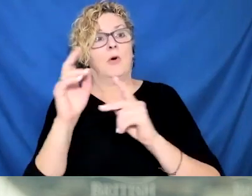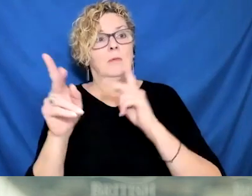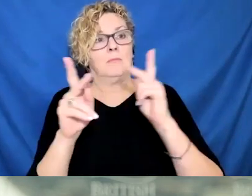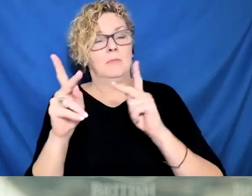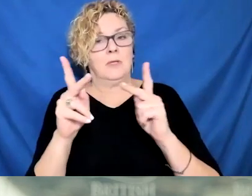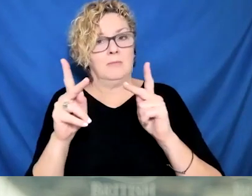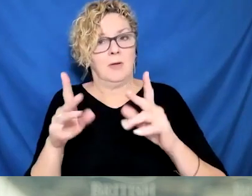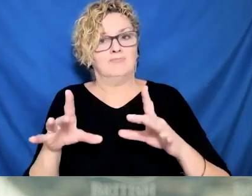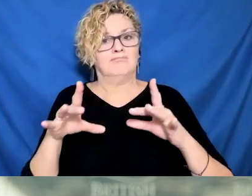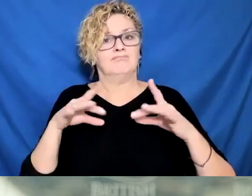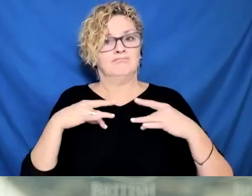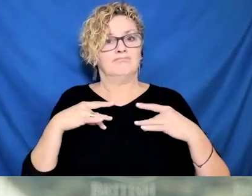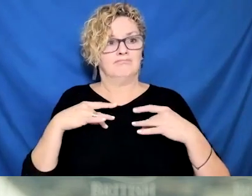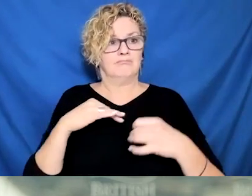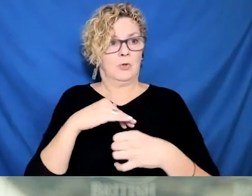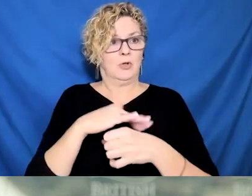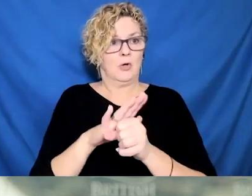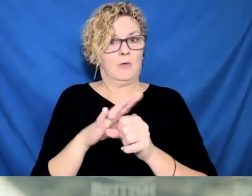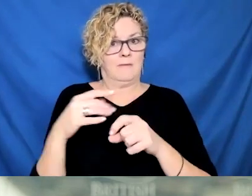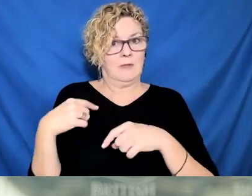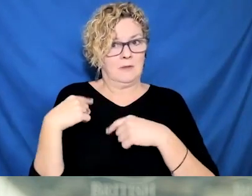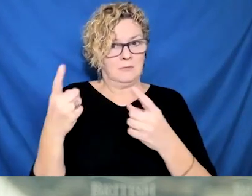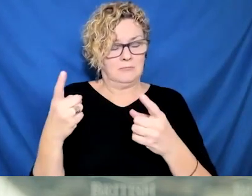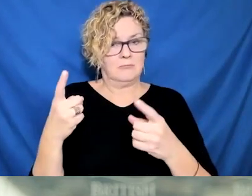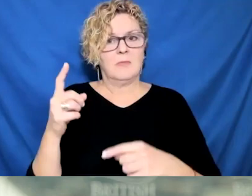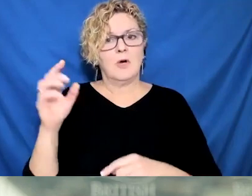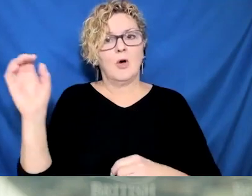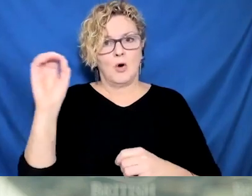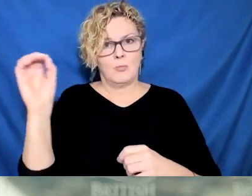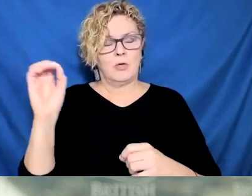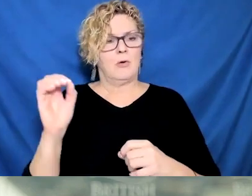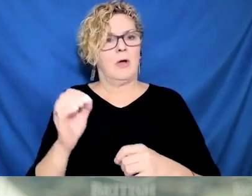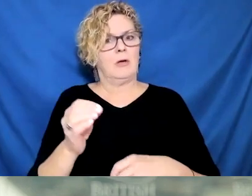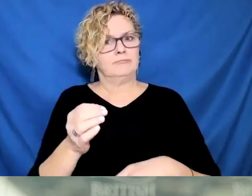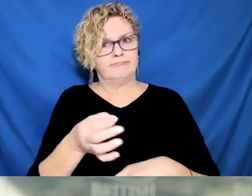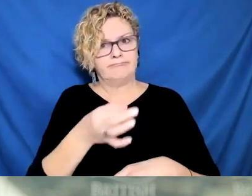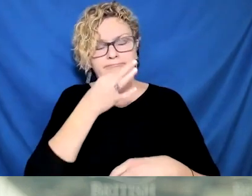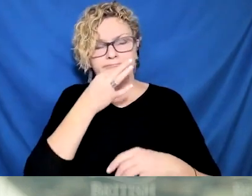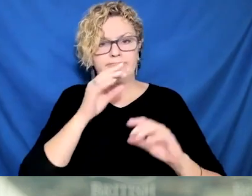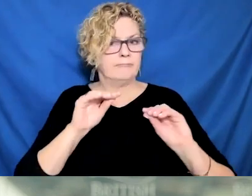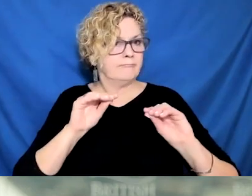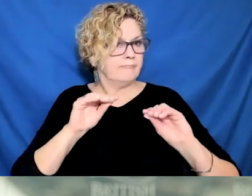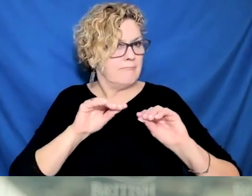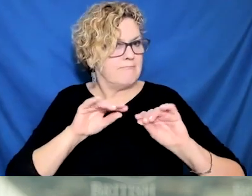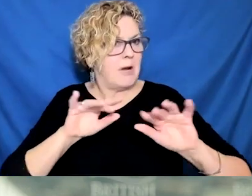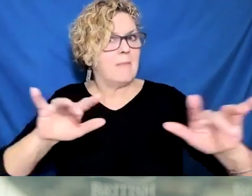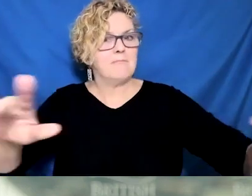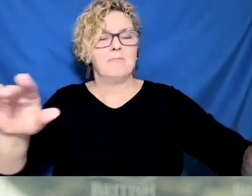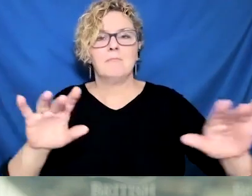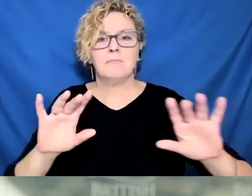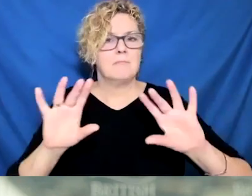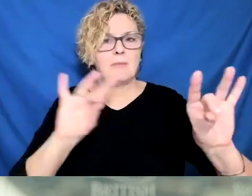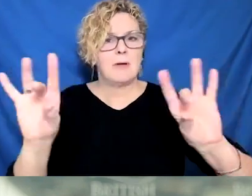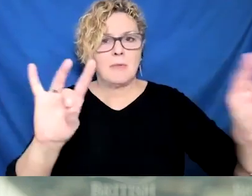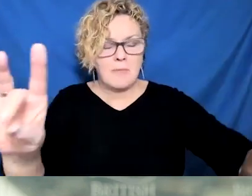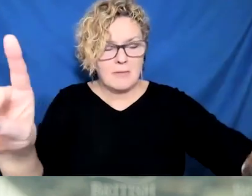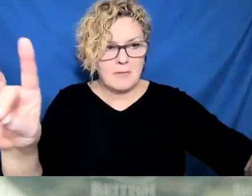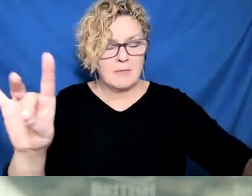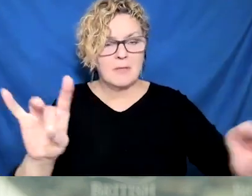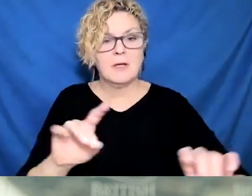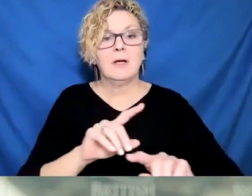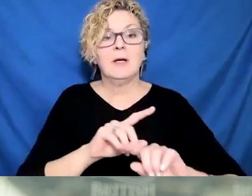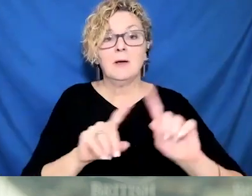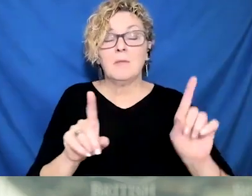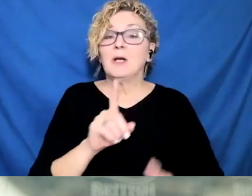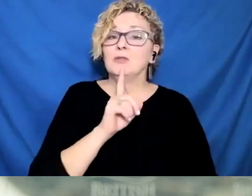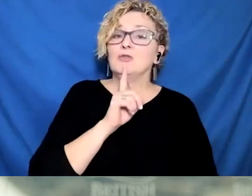care. So there has been, these are actions that have been, I think, allowed people to see in those actions what